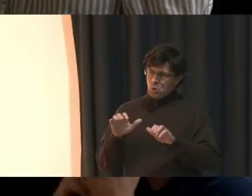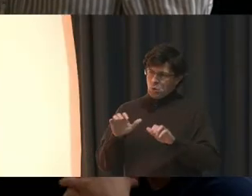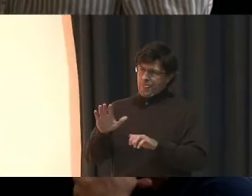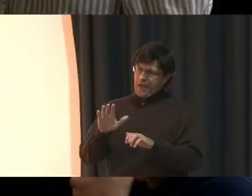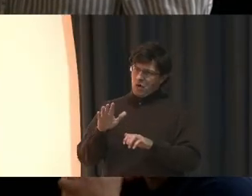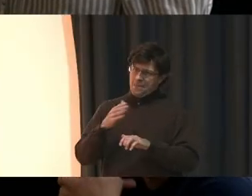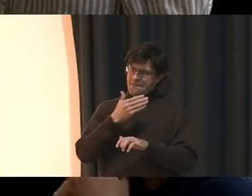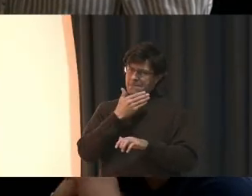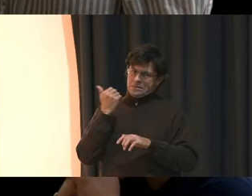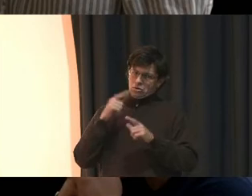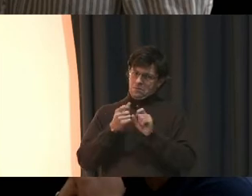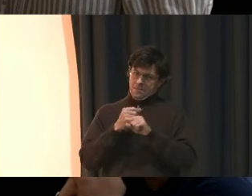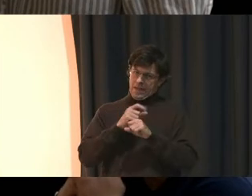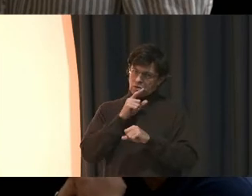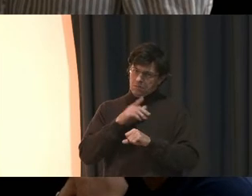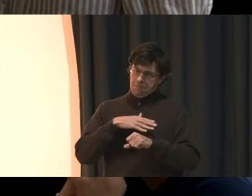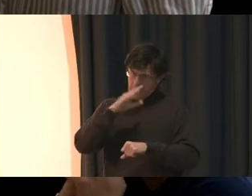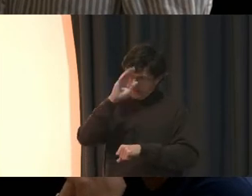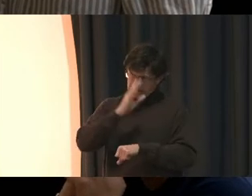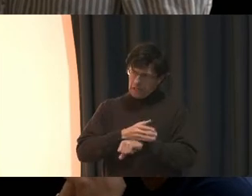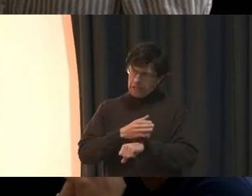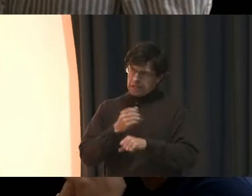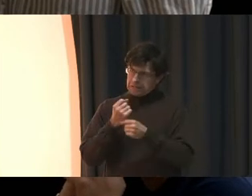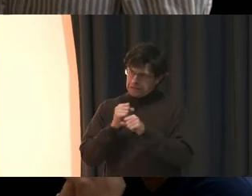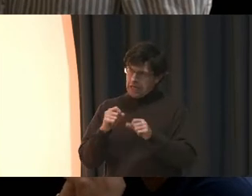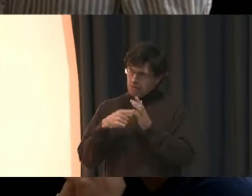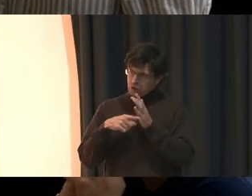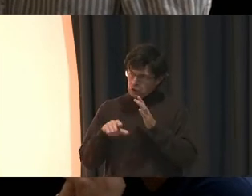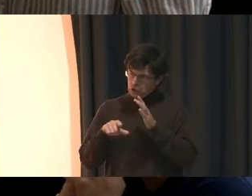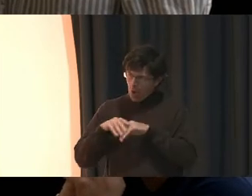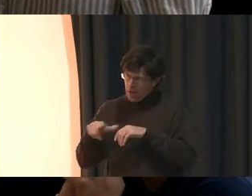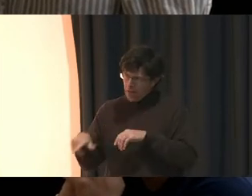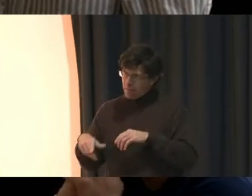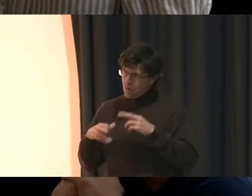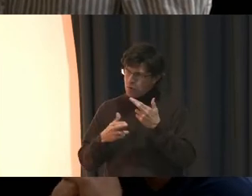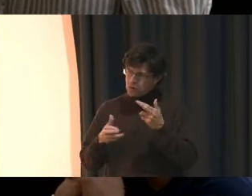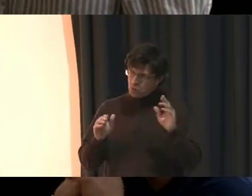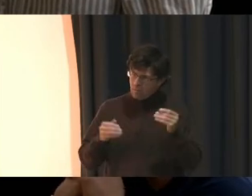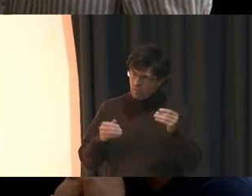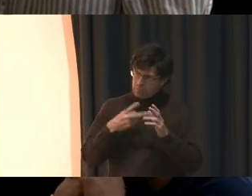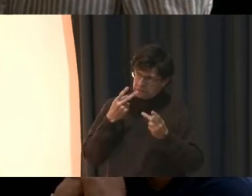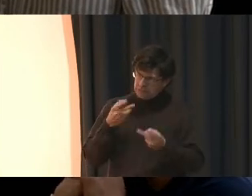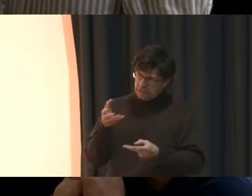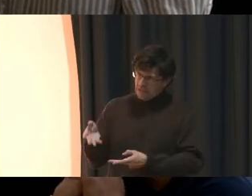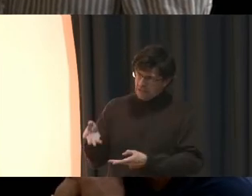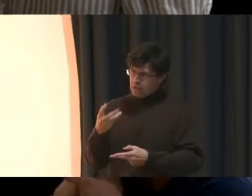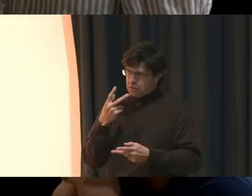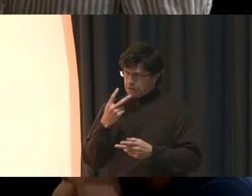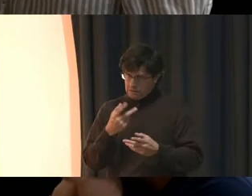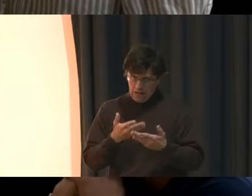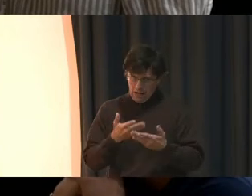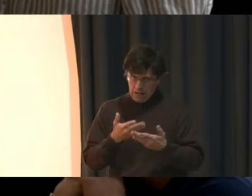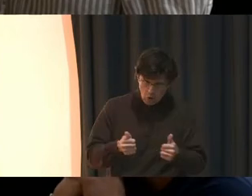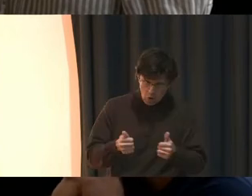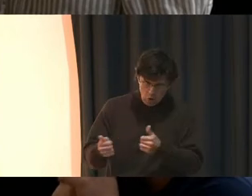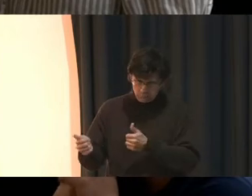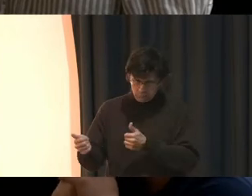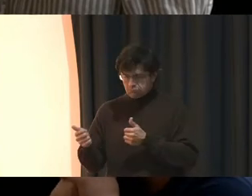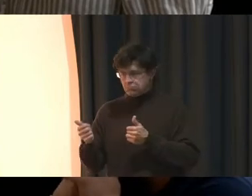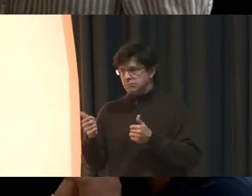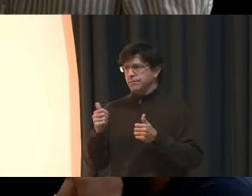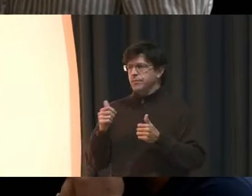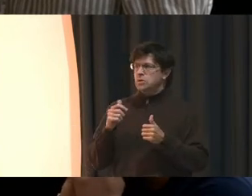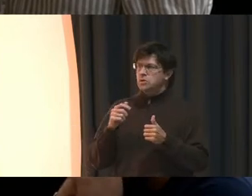diligence to make sure my son was safe, checking in on him. The resource officers would see him. You see anything? You're good. Blah, blah, blah, blah, blah, blah.